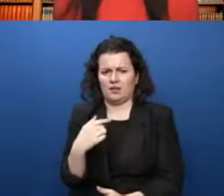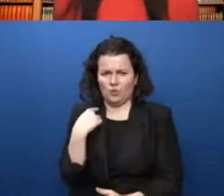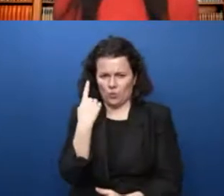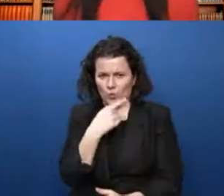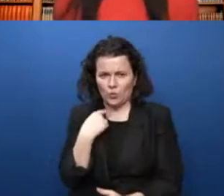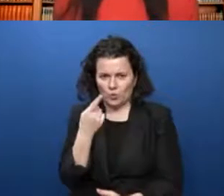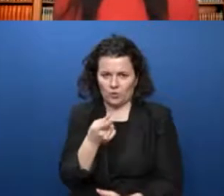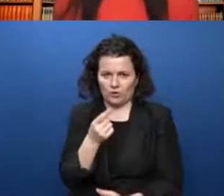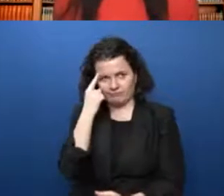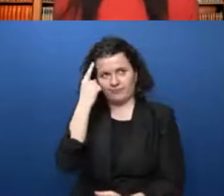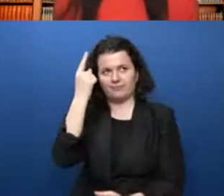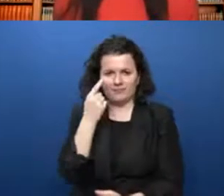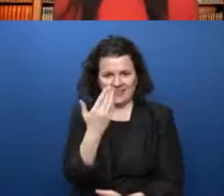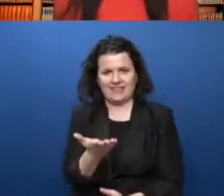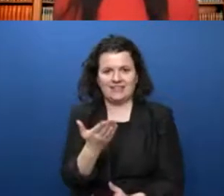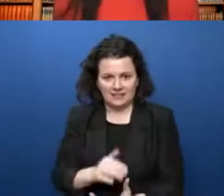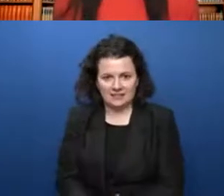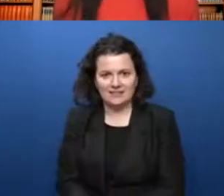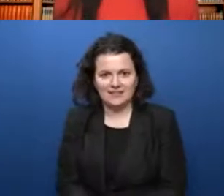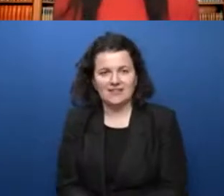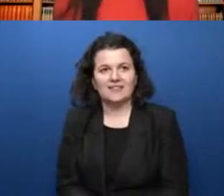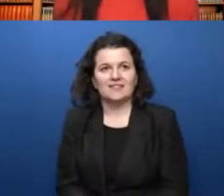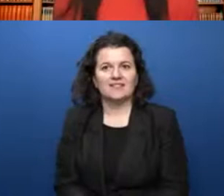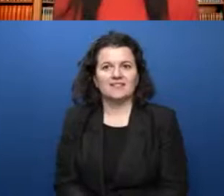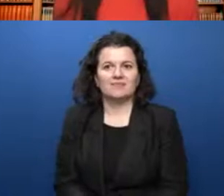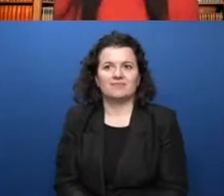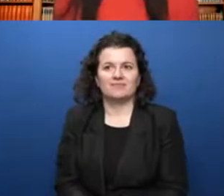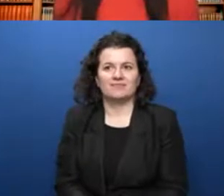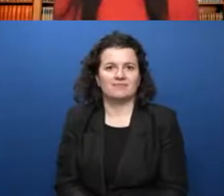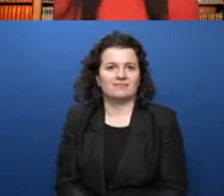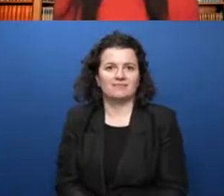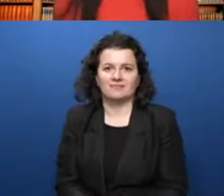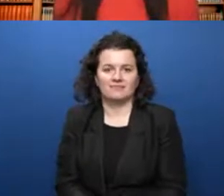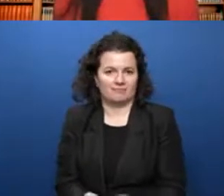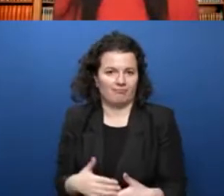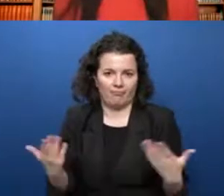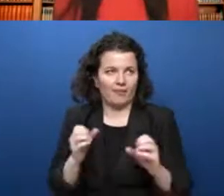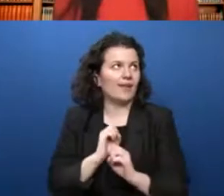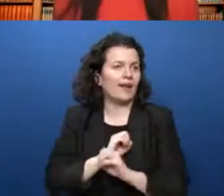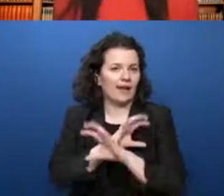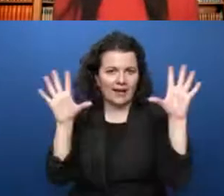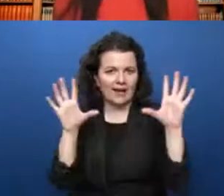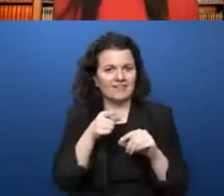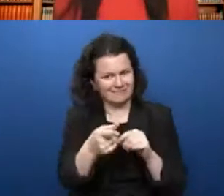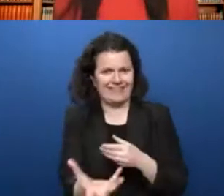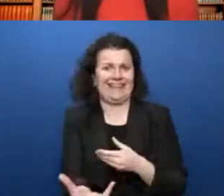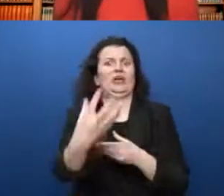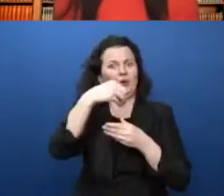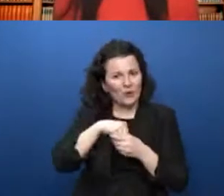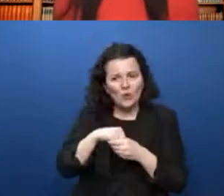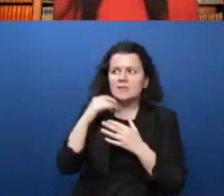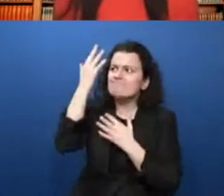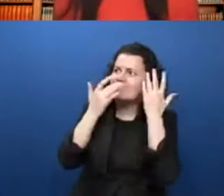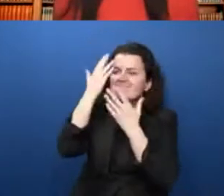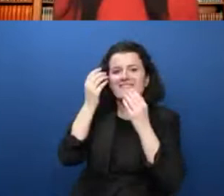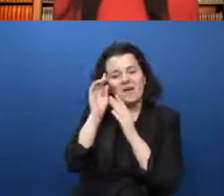this? You know, it's just, obviously, it wasn't inclusive. And you want to